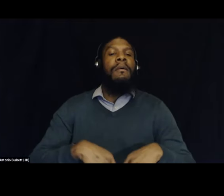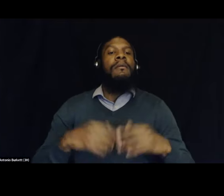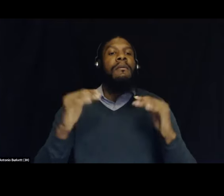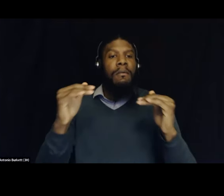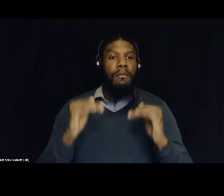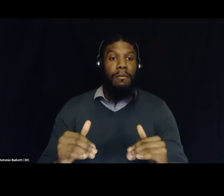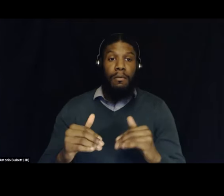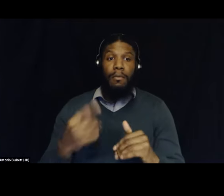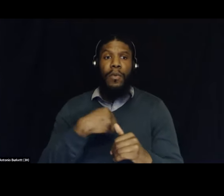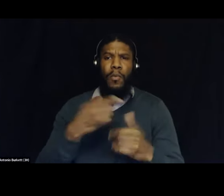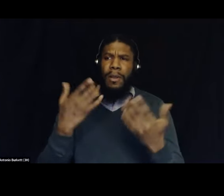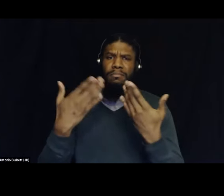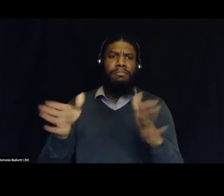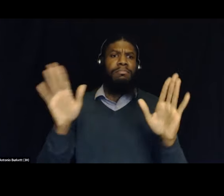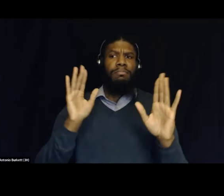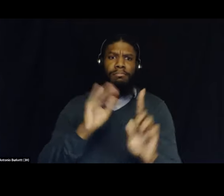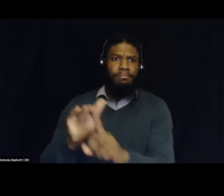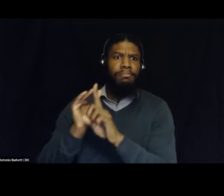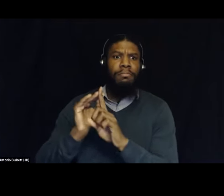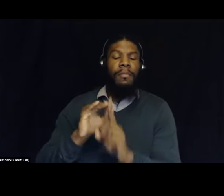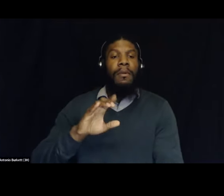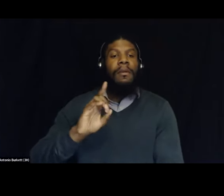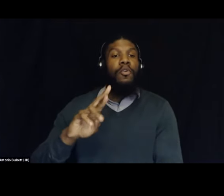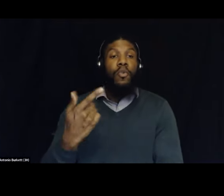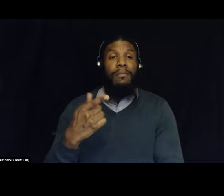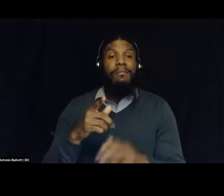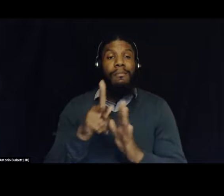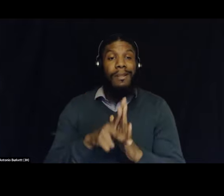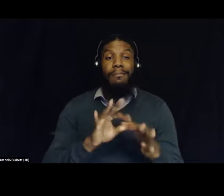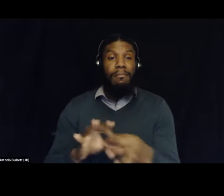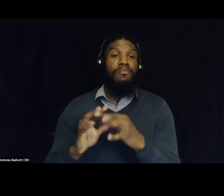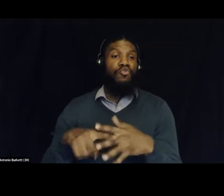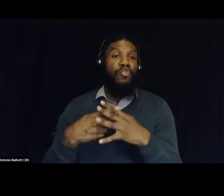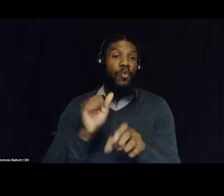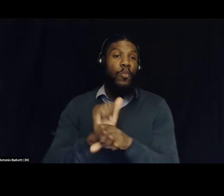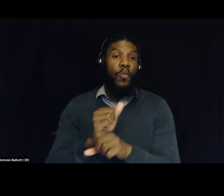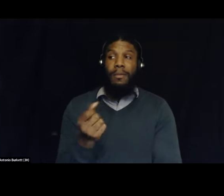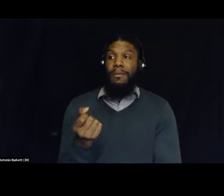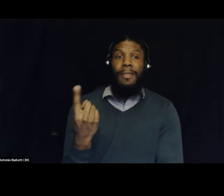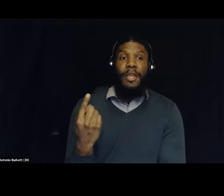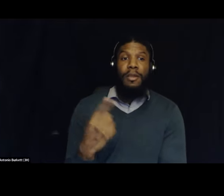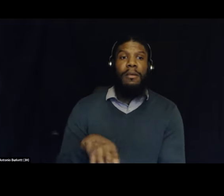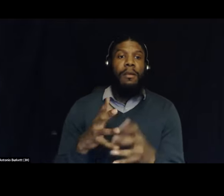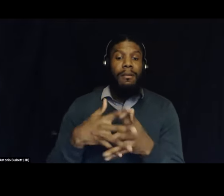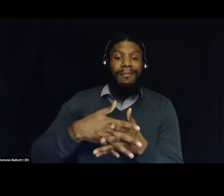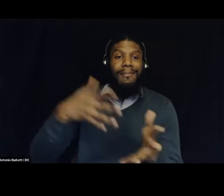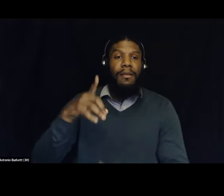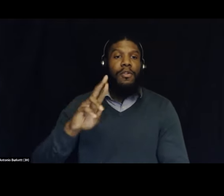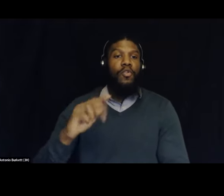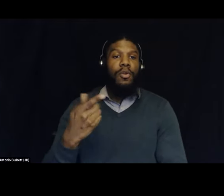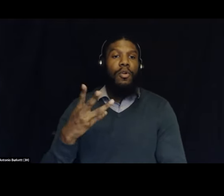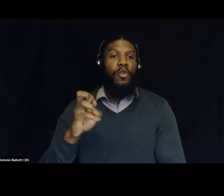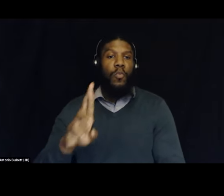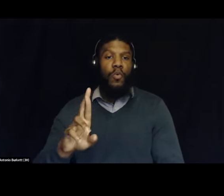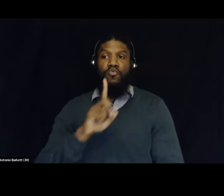system, Drug Policy Alliance launched a new area of work last year called Uprooting the Drug War, which exposes how the impact of